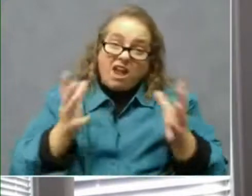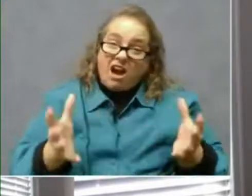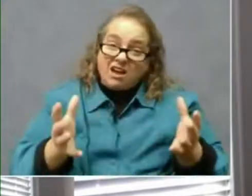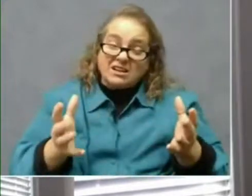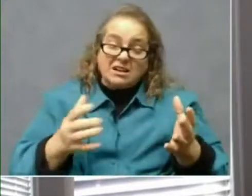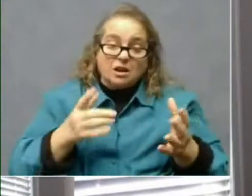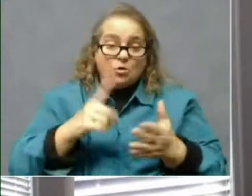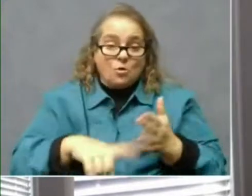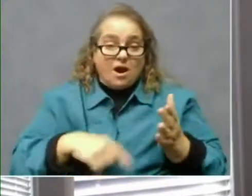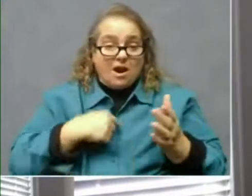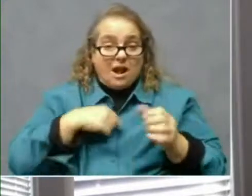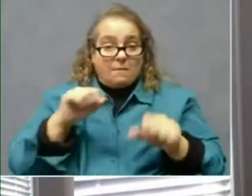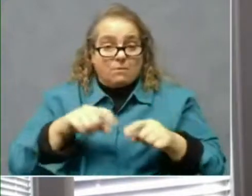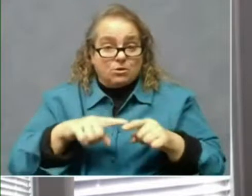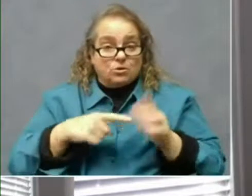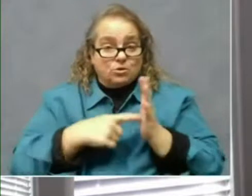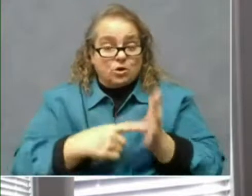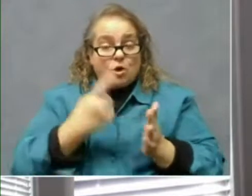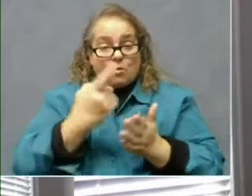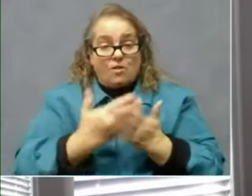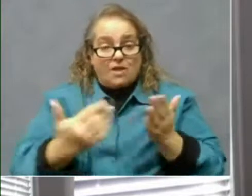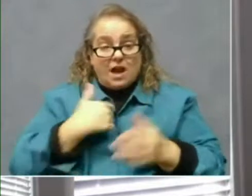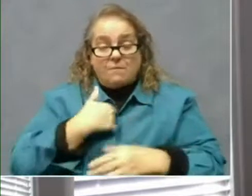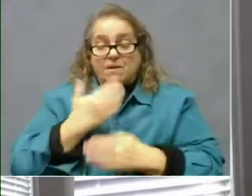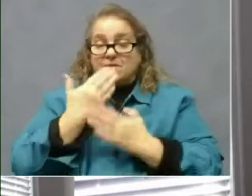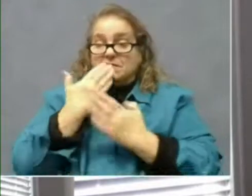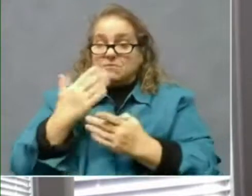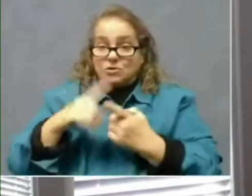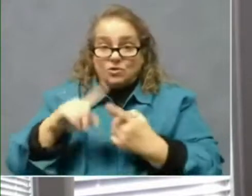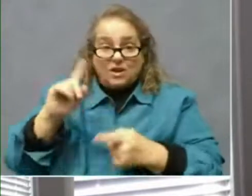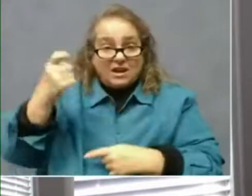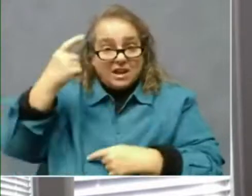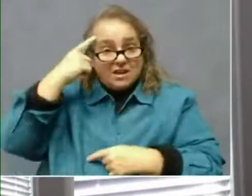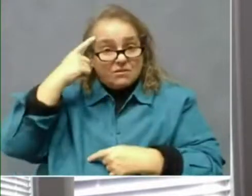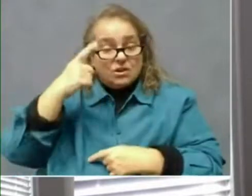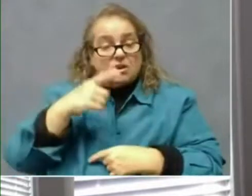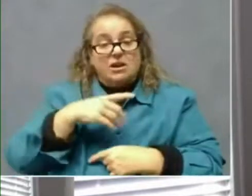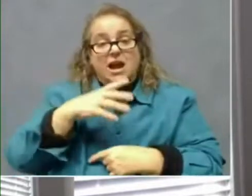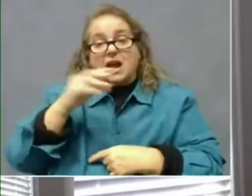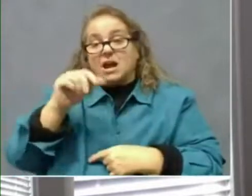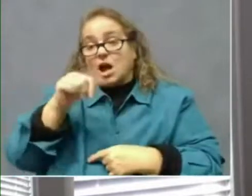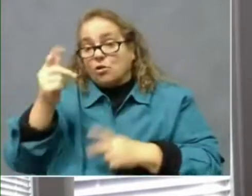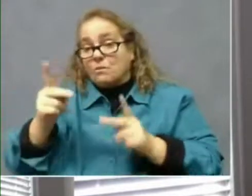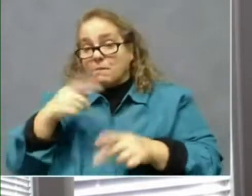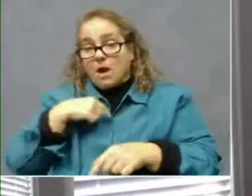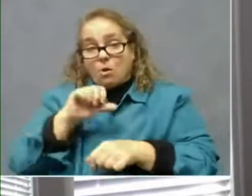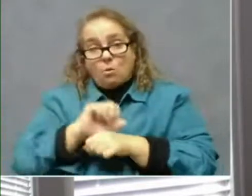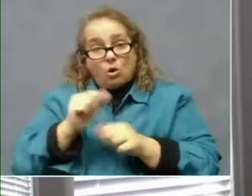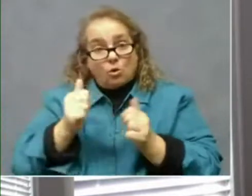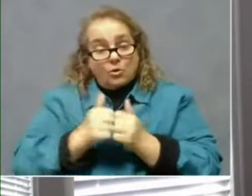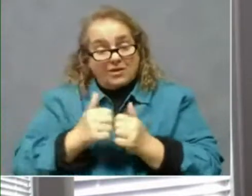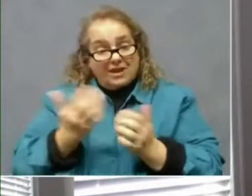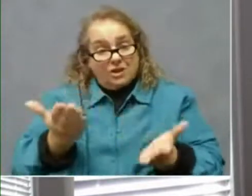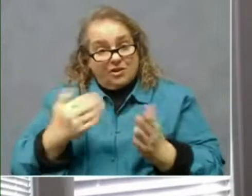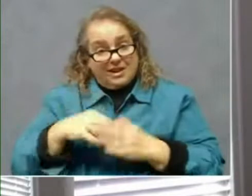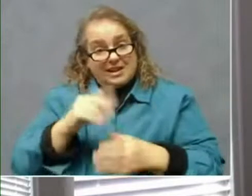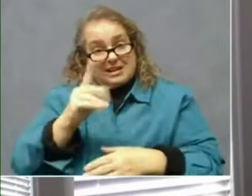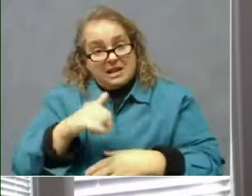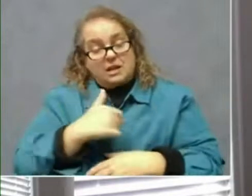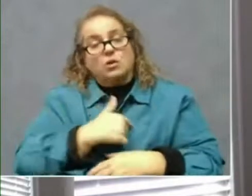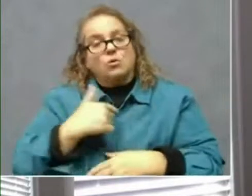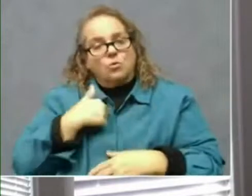very grateful to Governor Beshear for and the many colleagues in government I work with. So I think in Kentucky, we have demonstrated